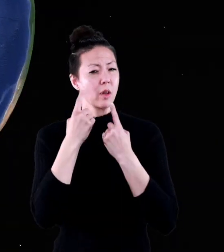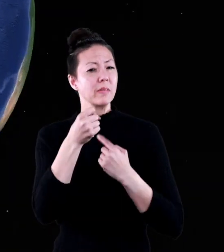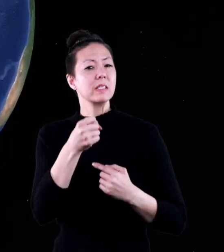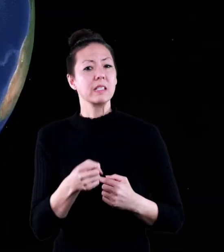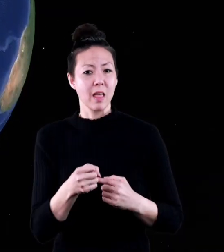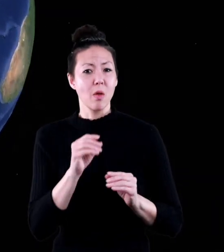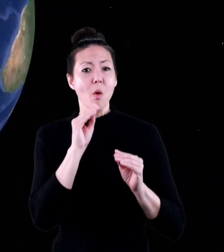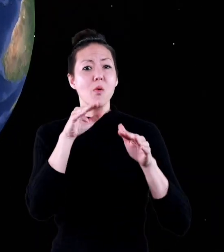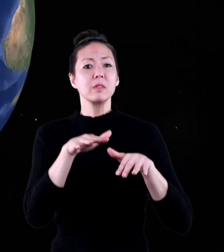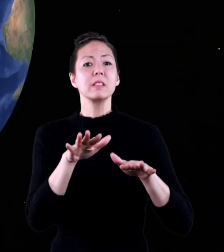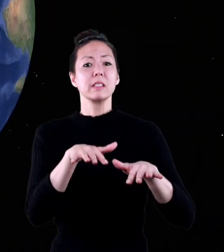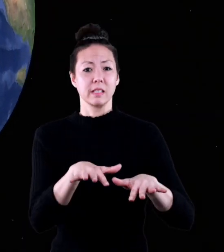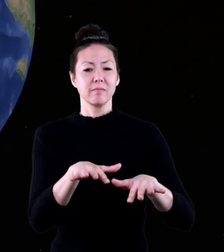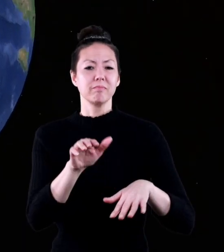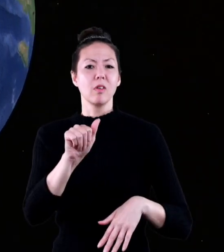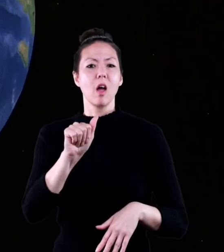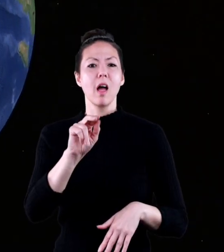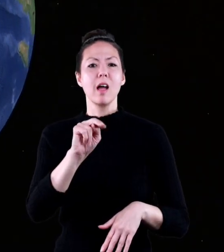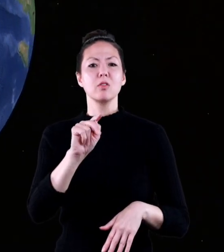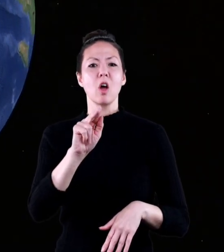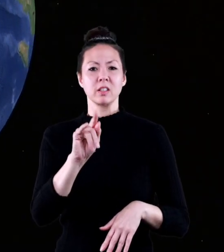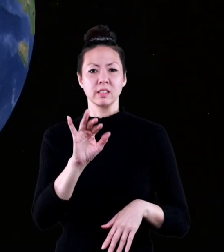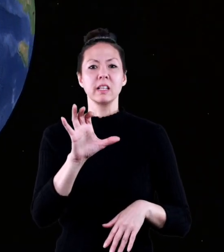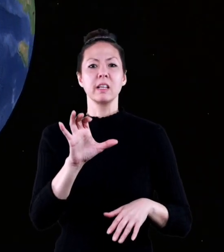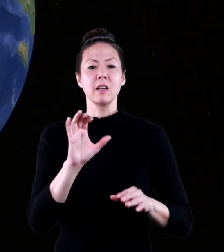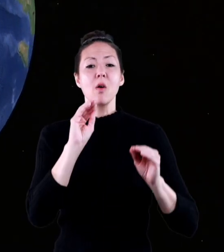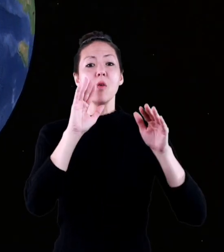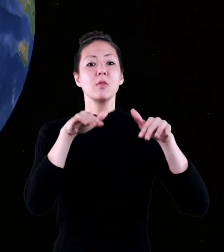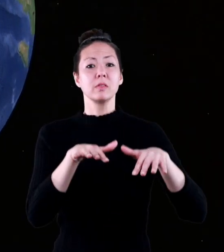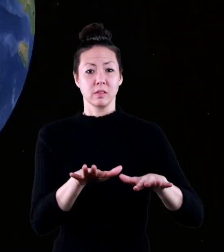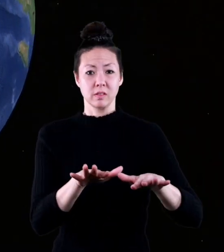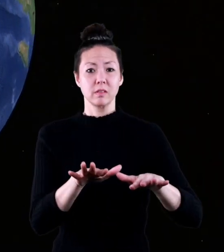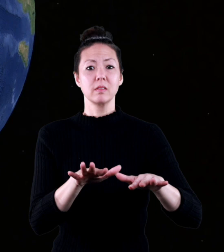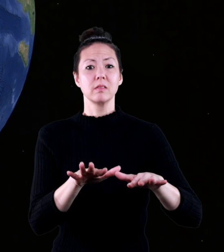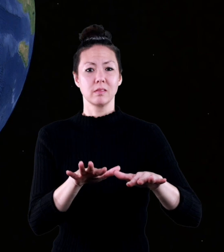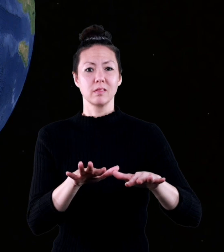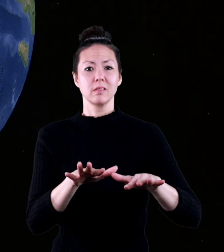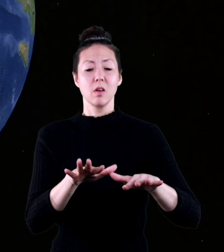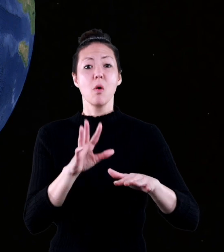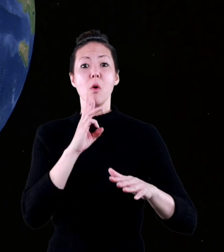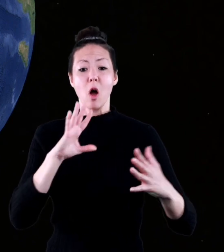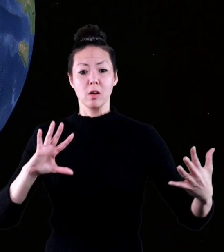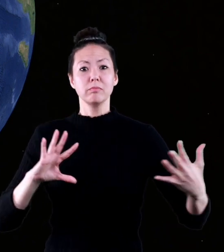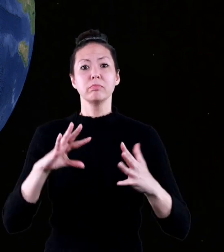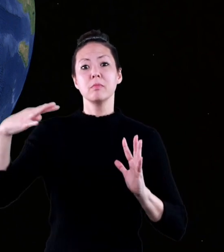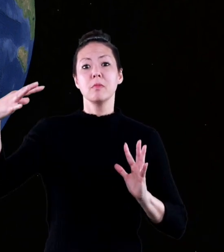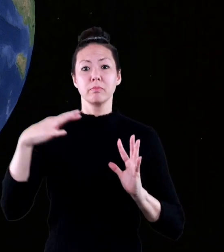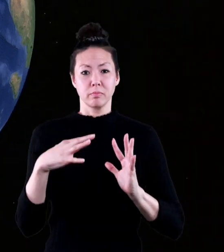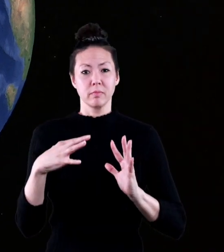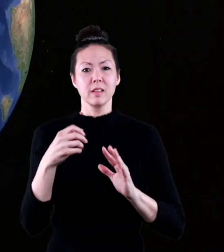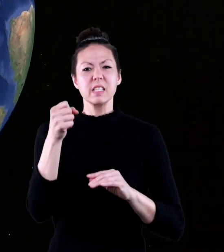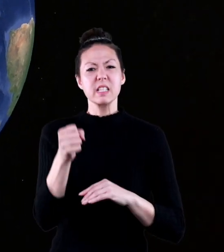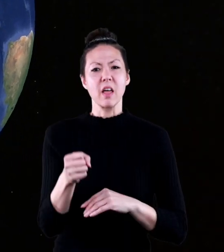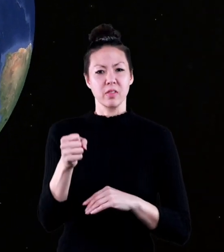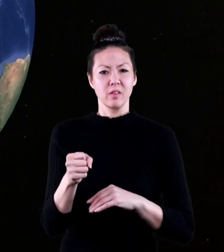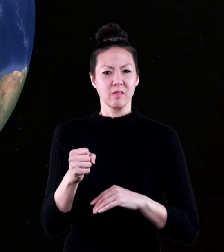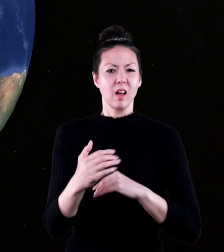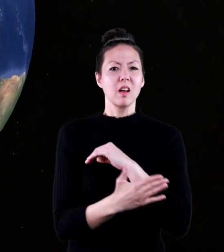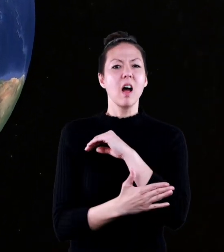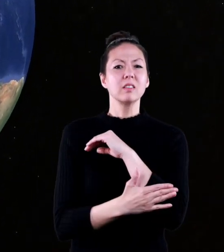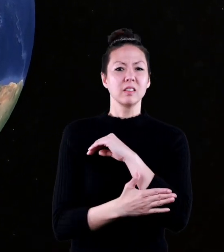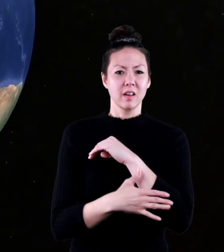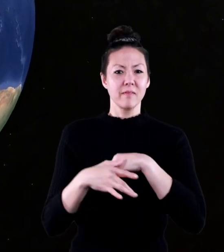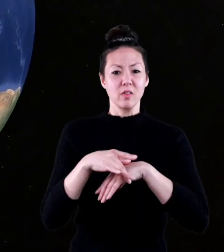consider the Southern Ocean, also known as the Antarctic Ocean, which waters encompasses the southern continent